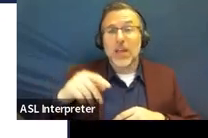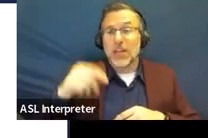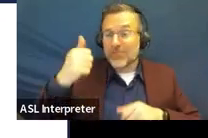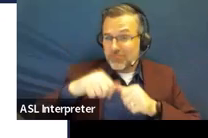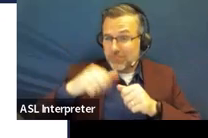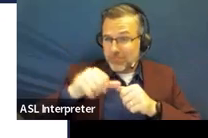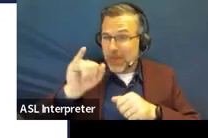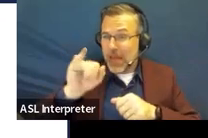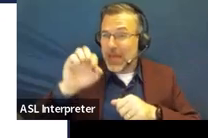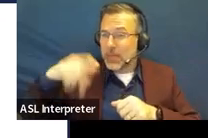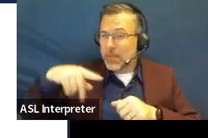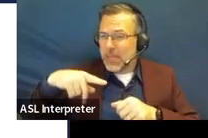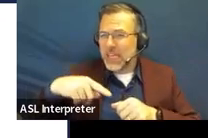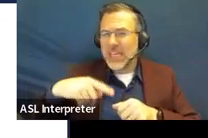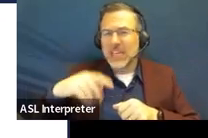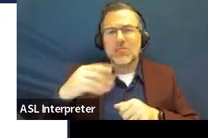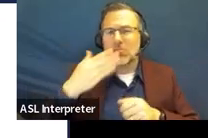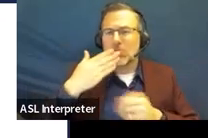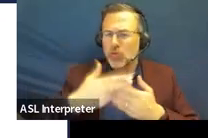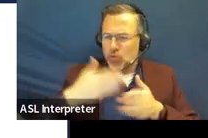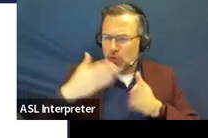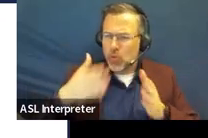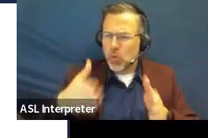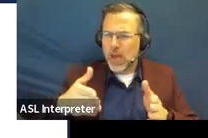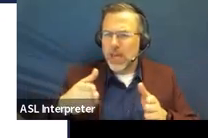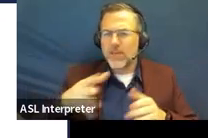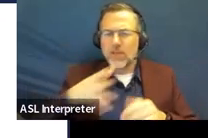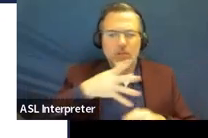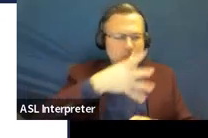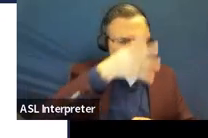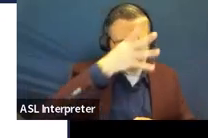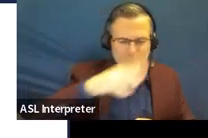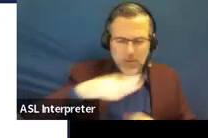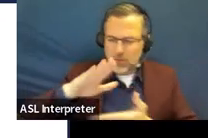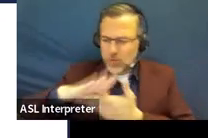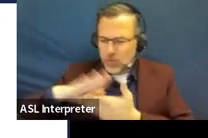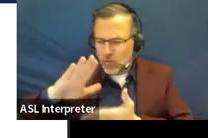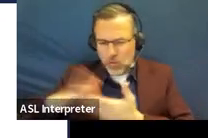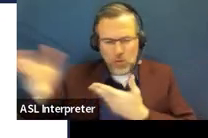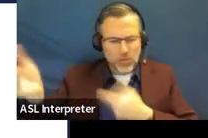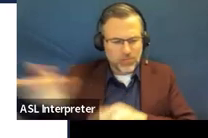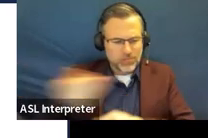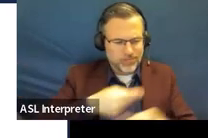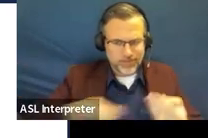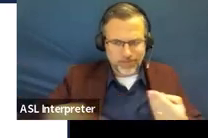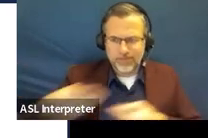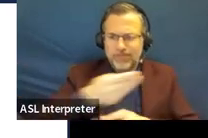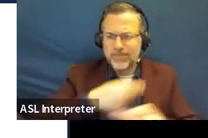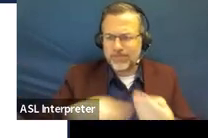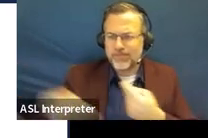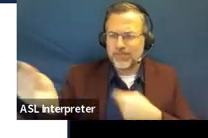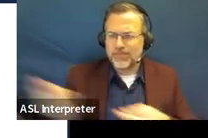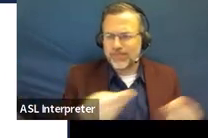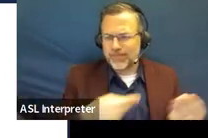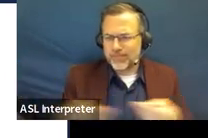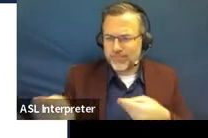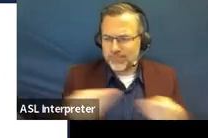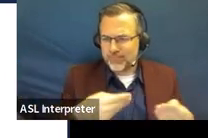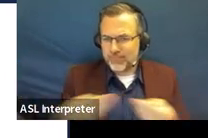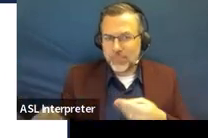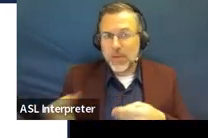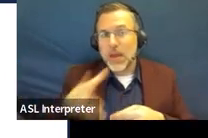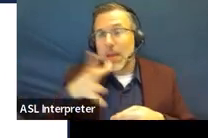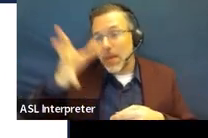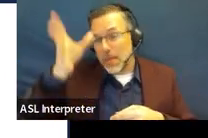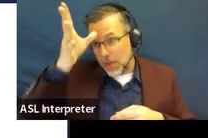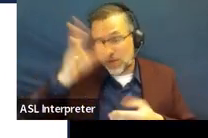communication vehicle for parents and SAUs to make decisions. Parents are equal partners. The SAU has the